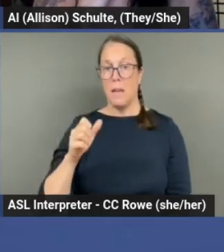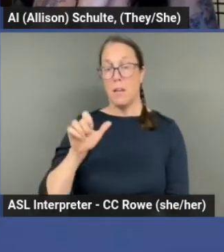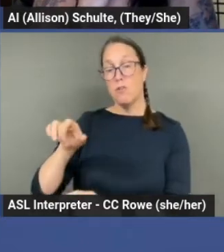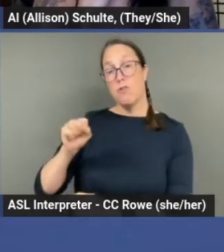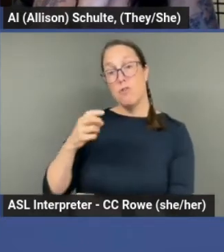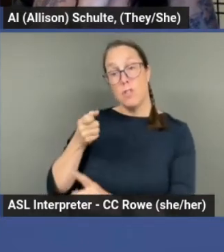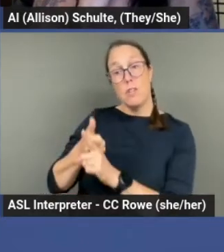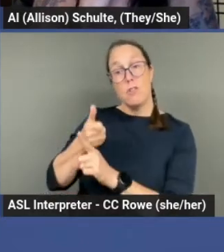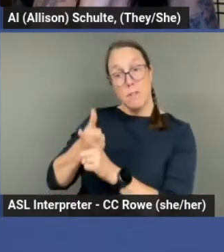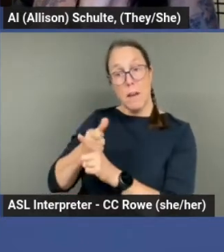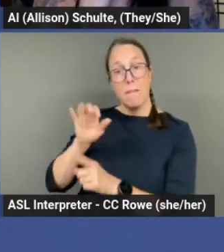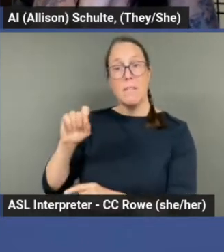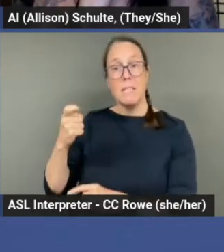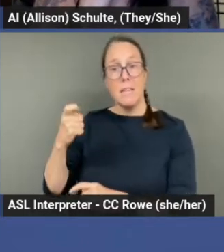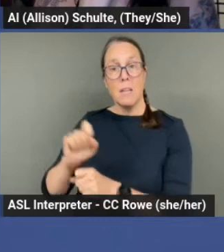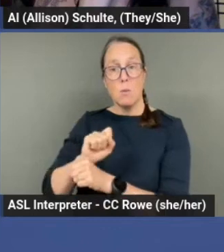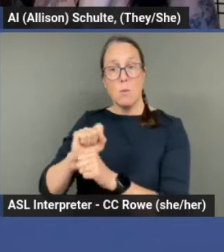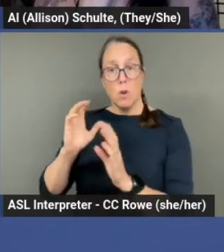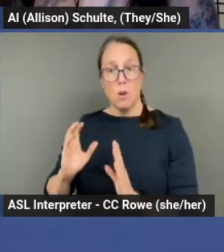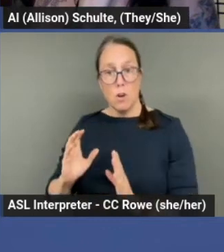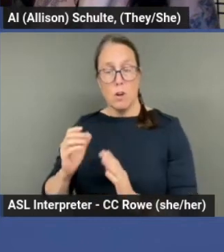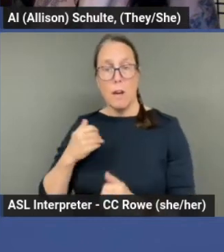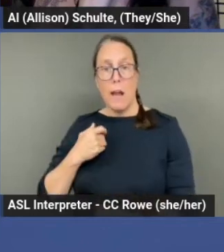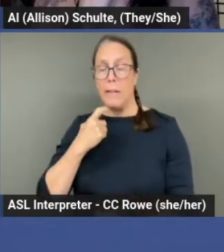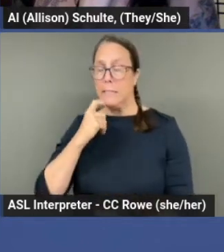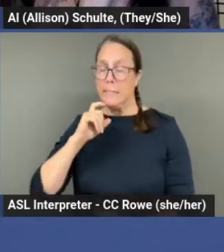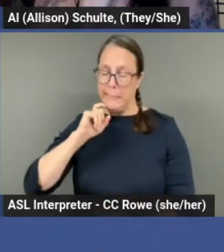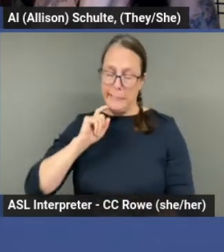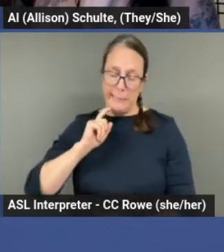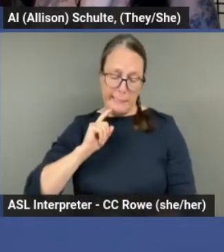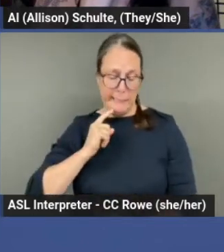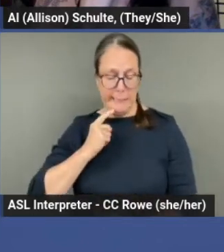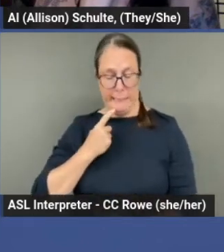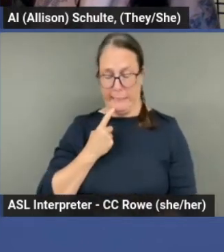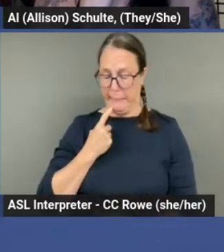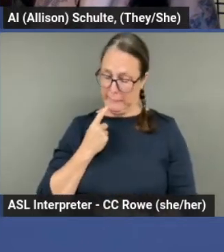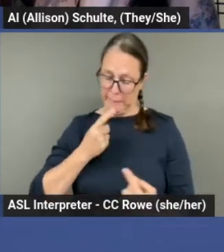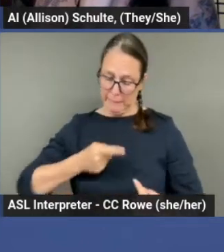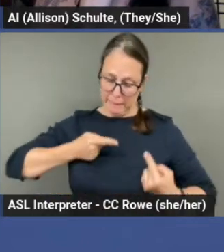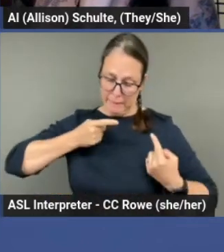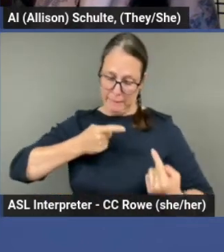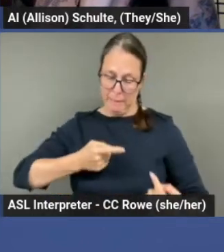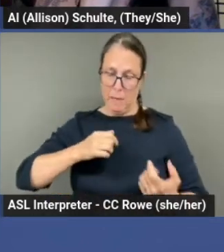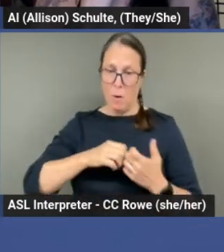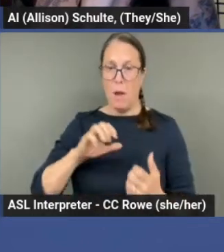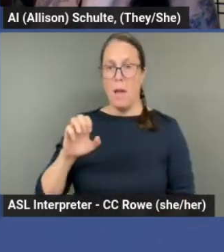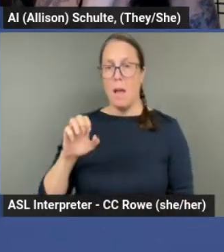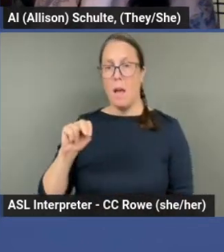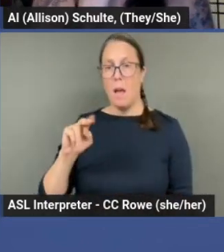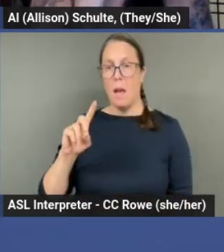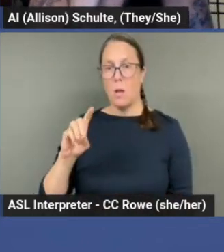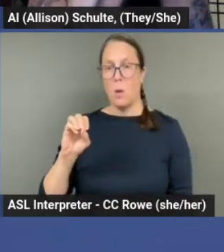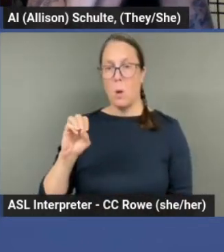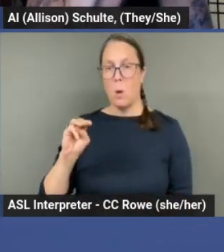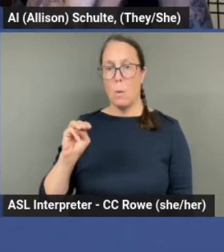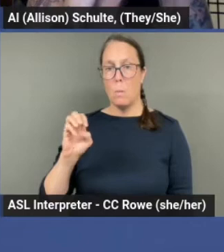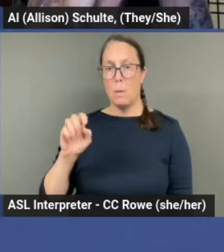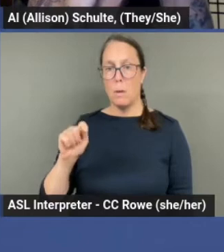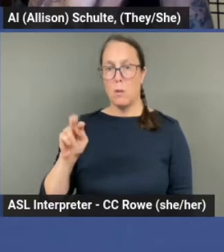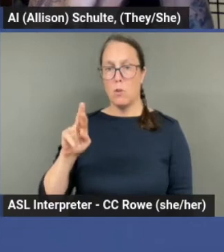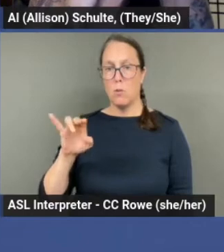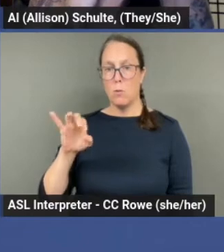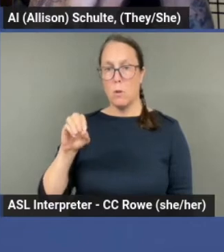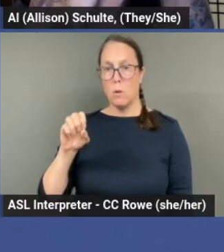she's had a really intense struggle with endometriosis and, um, she had a surgery